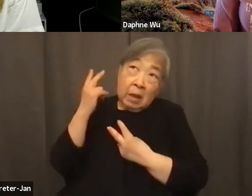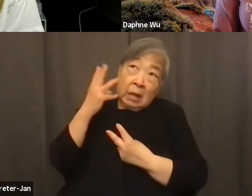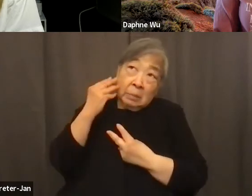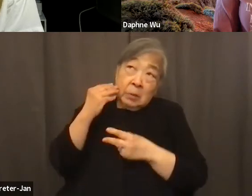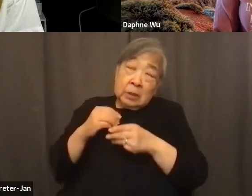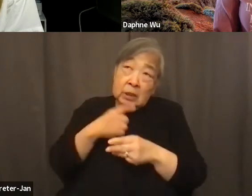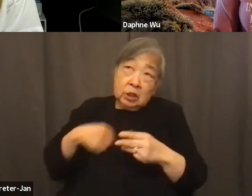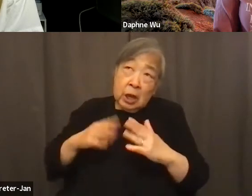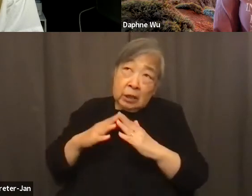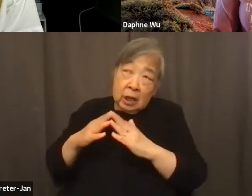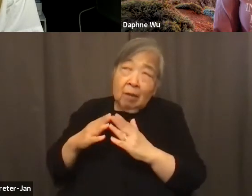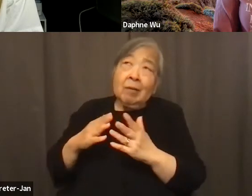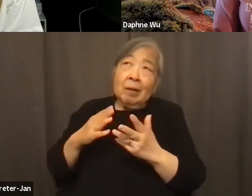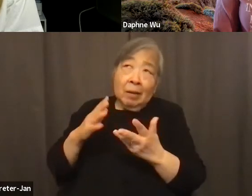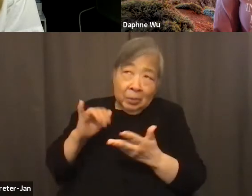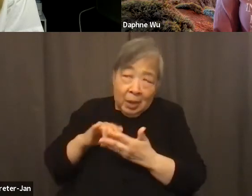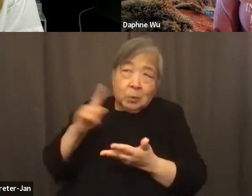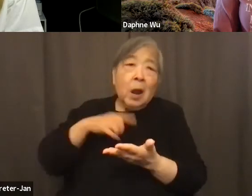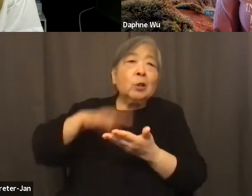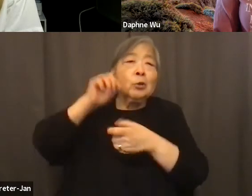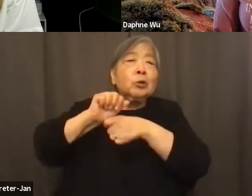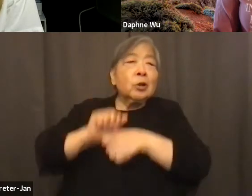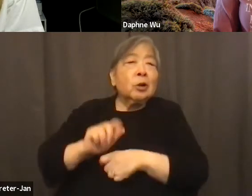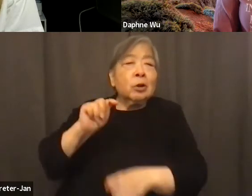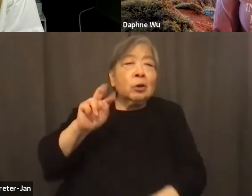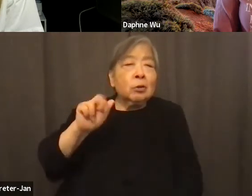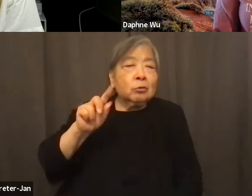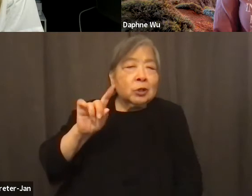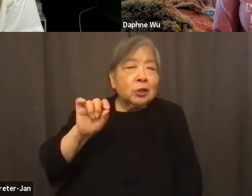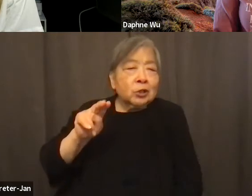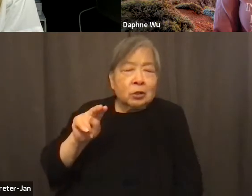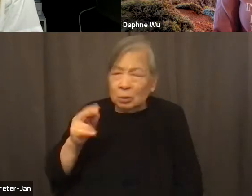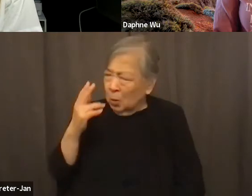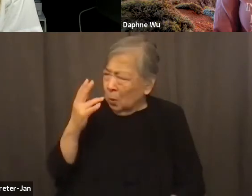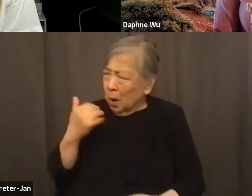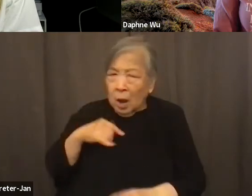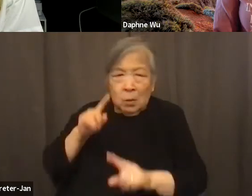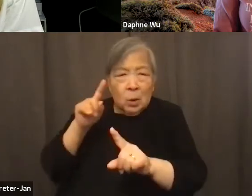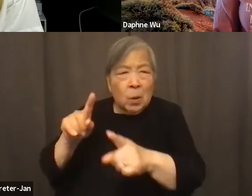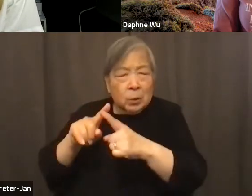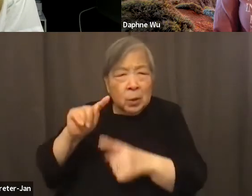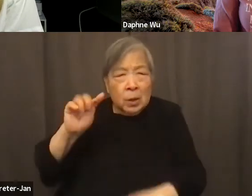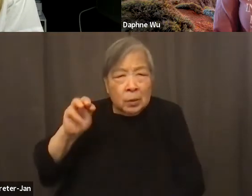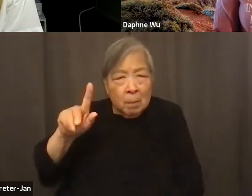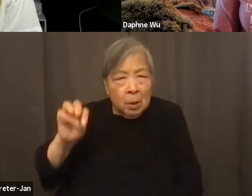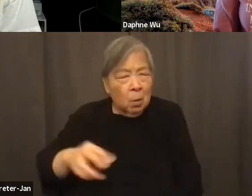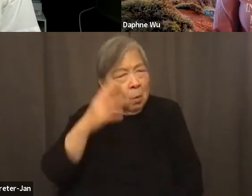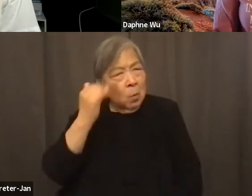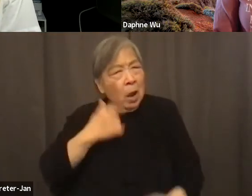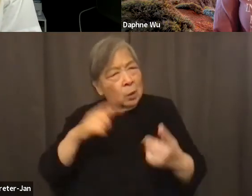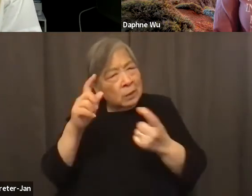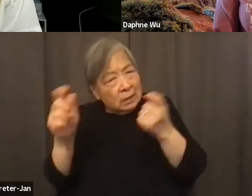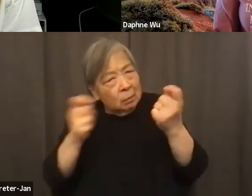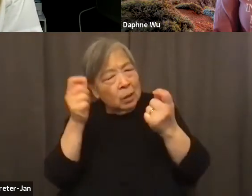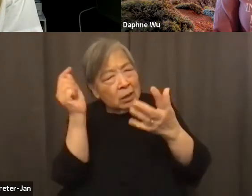learned things like tradition. You know, I learned with my family, like, why am I going to the temple? Why are we celebrating not just Lunar New Year, but certain holidays like